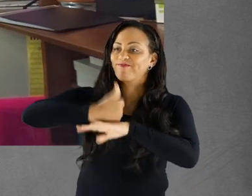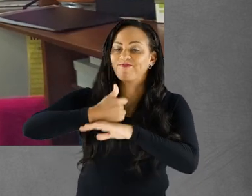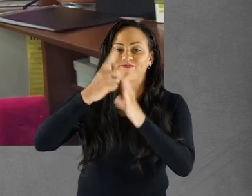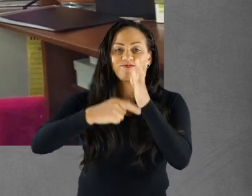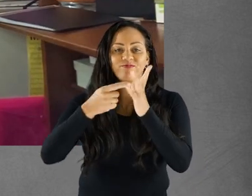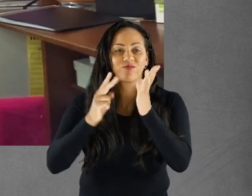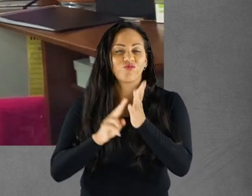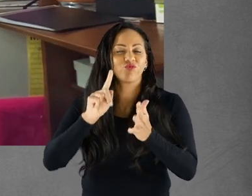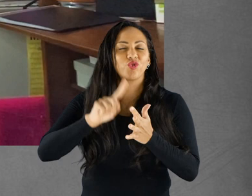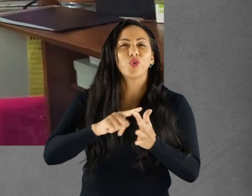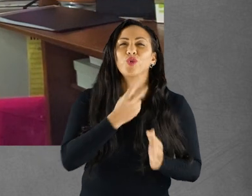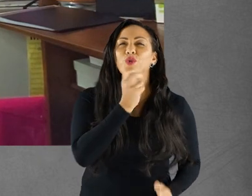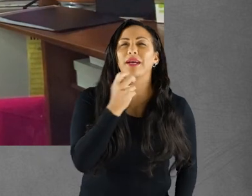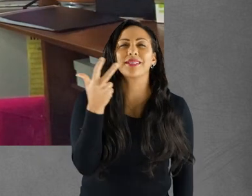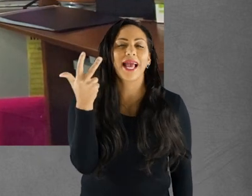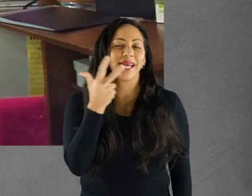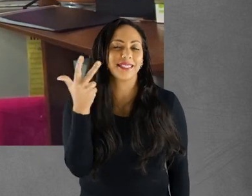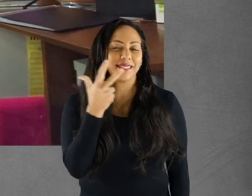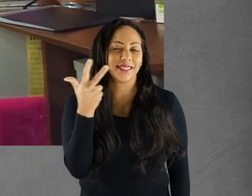2018.